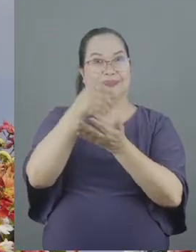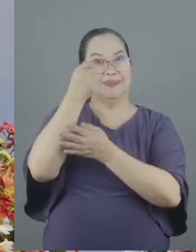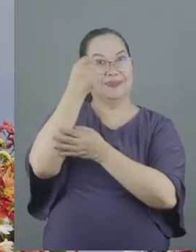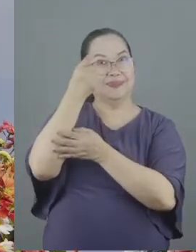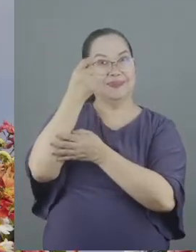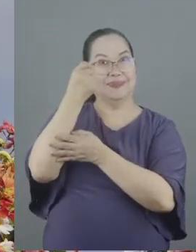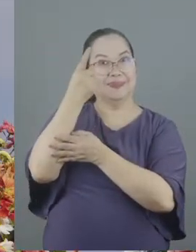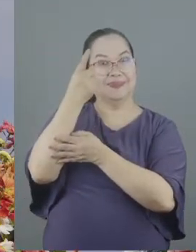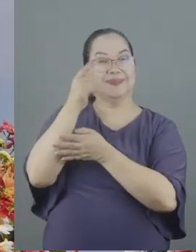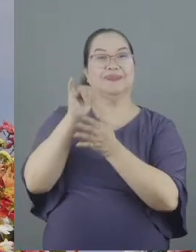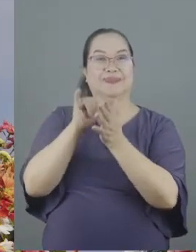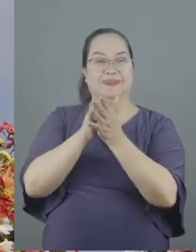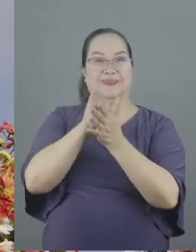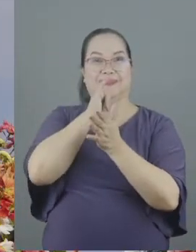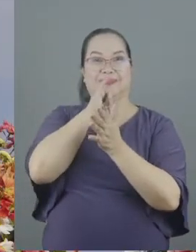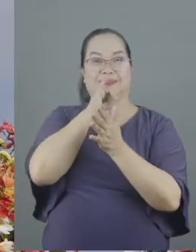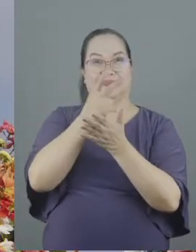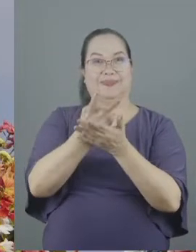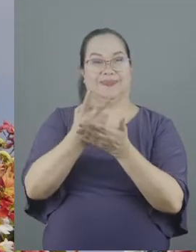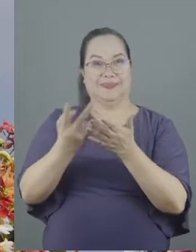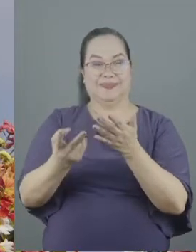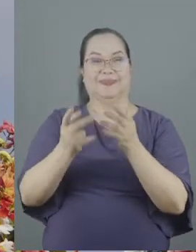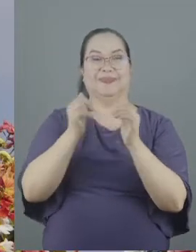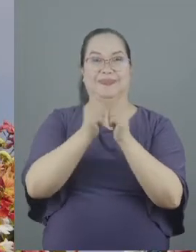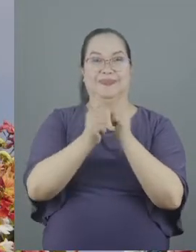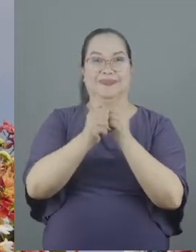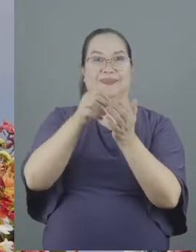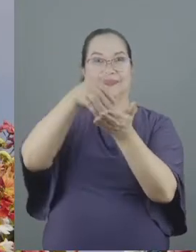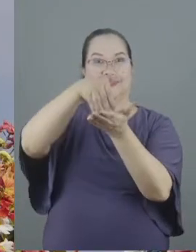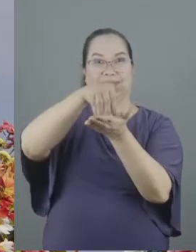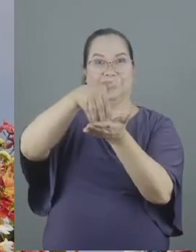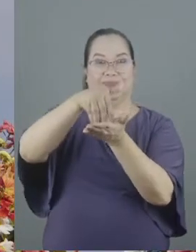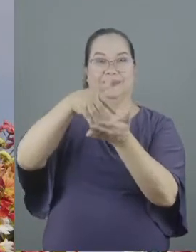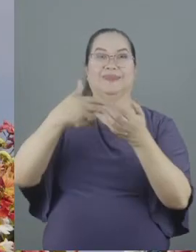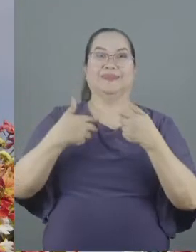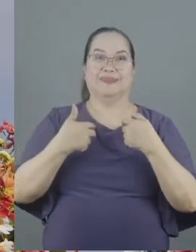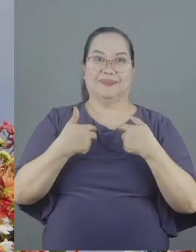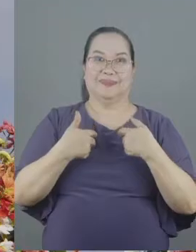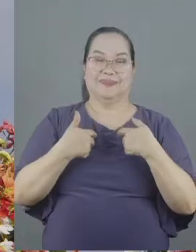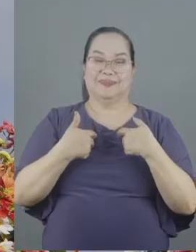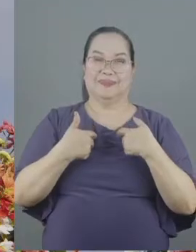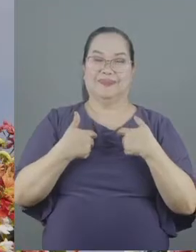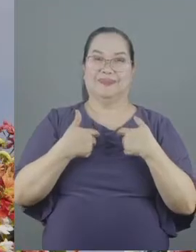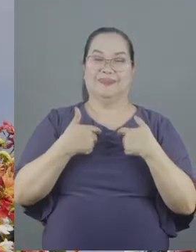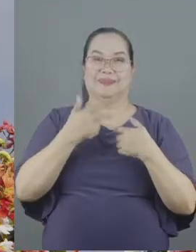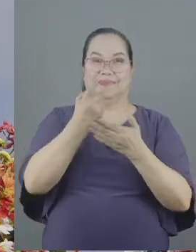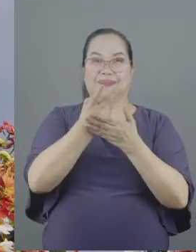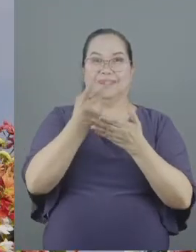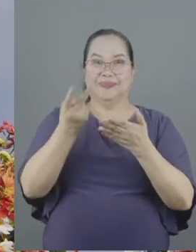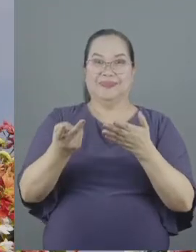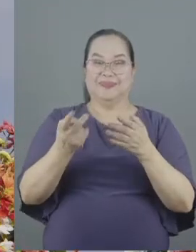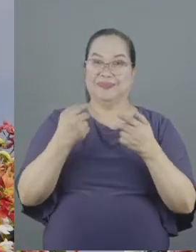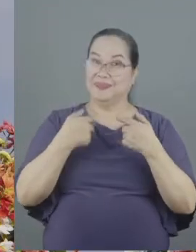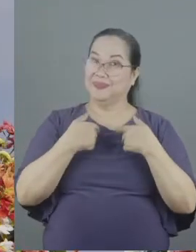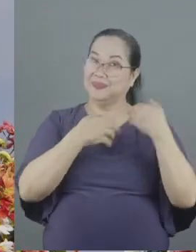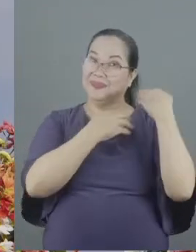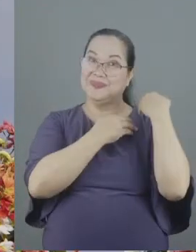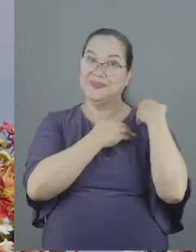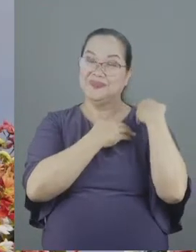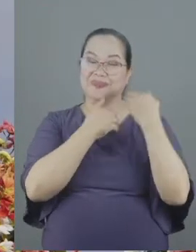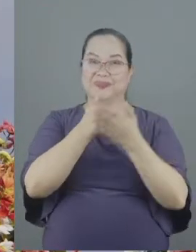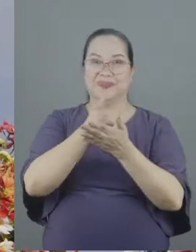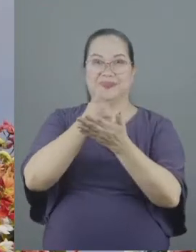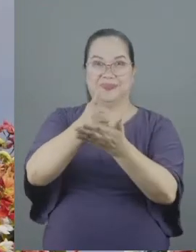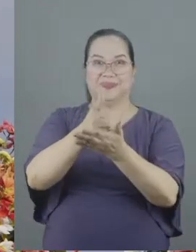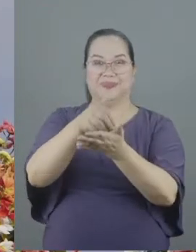that's what failings mean the weak have these failings we have an obligation to help the